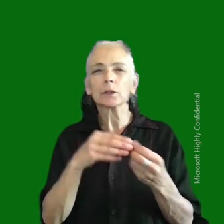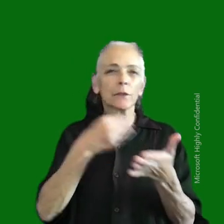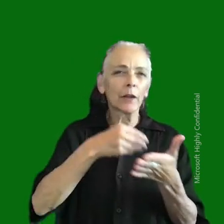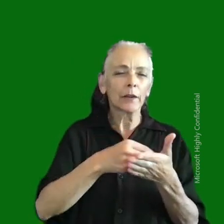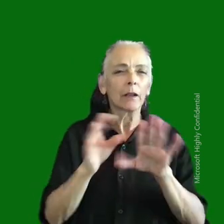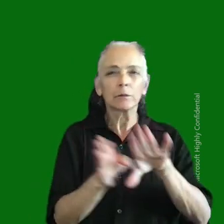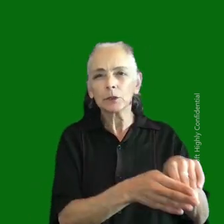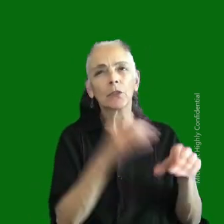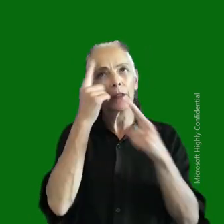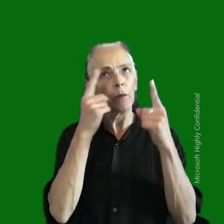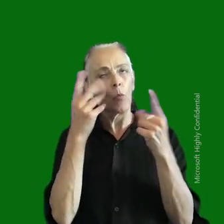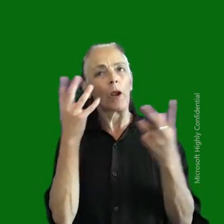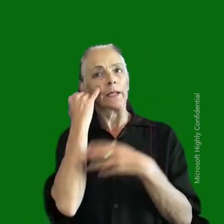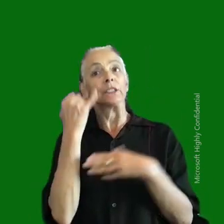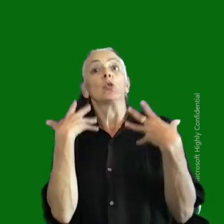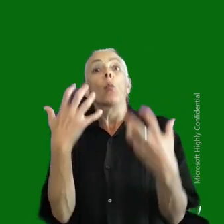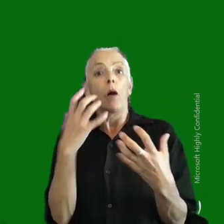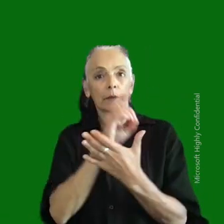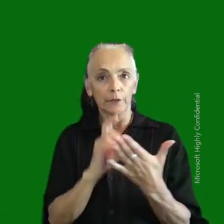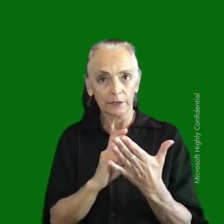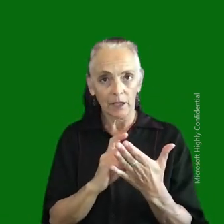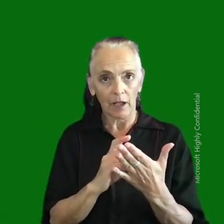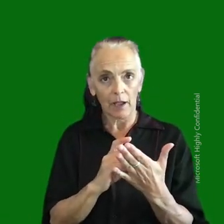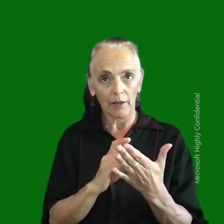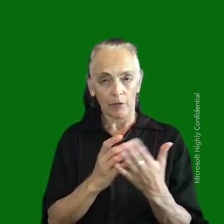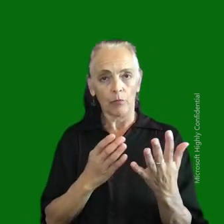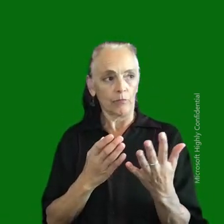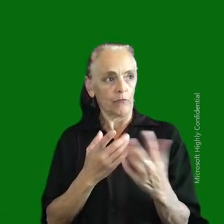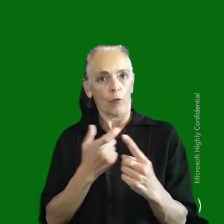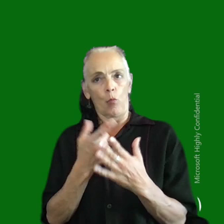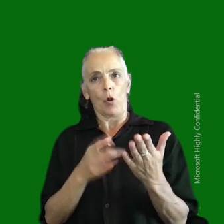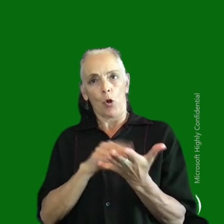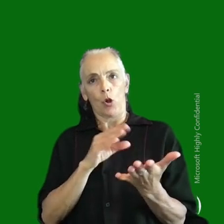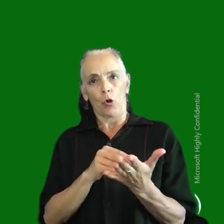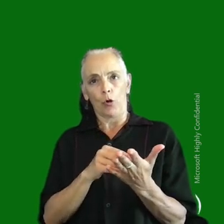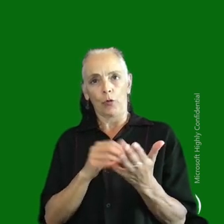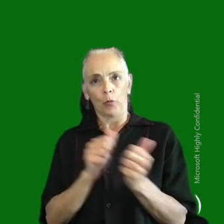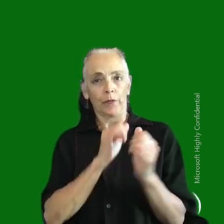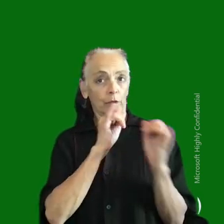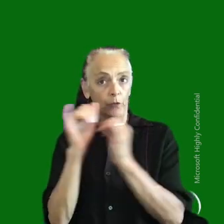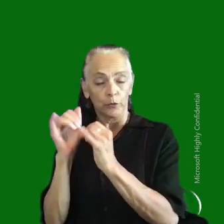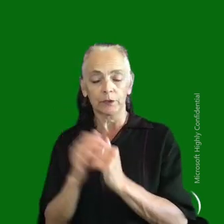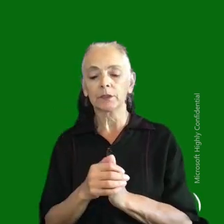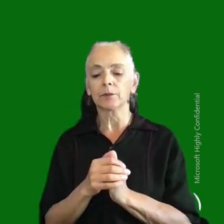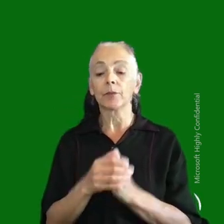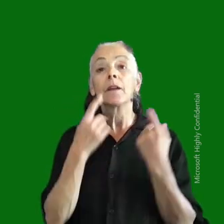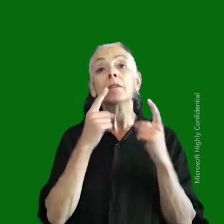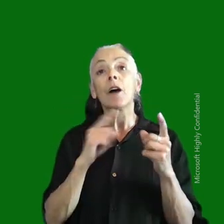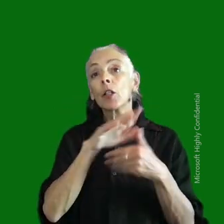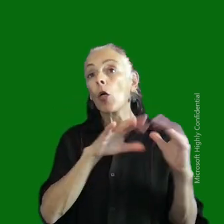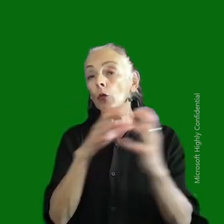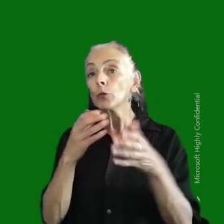design based on what they've learned through their interviews with the advisors. Finally, the groups all share their ideas to each other,